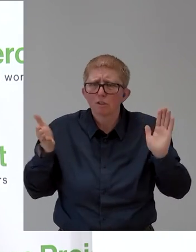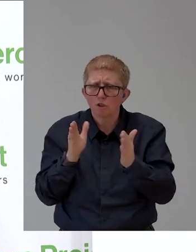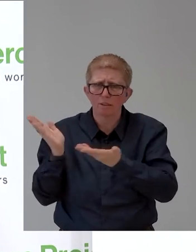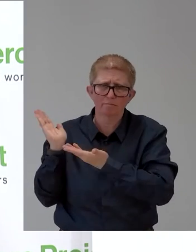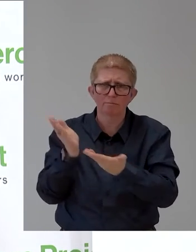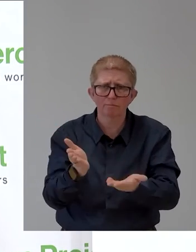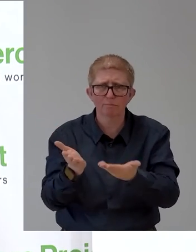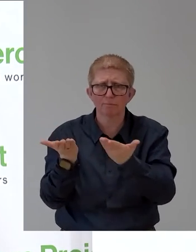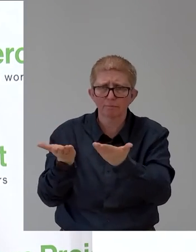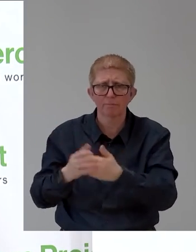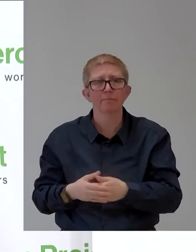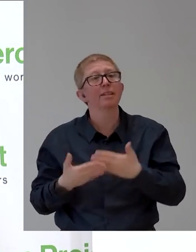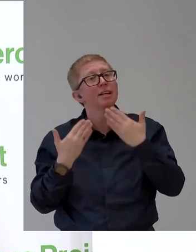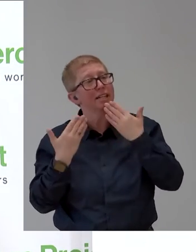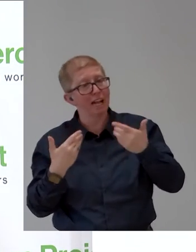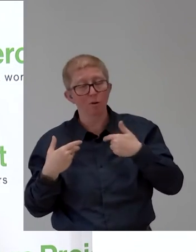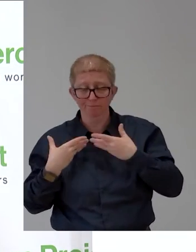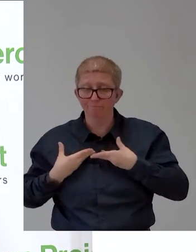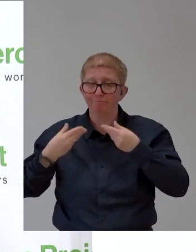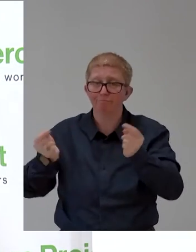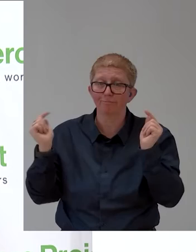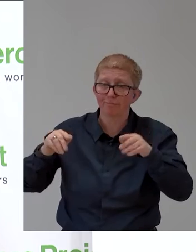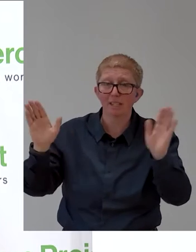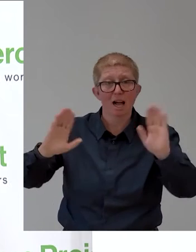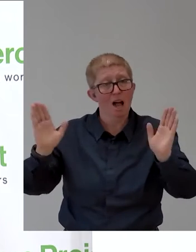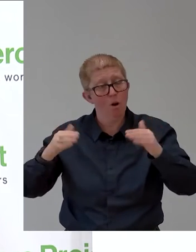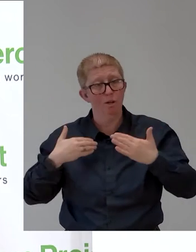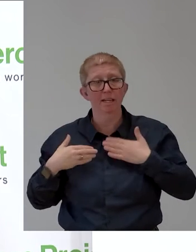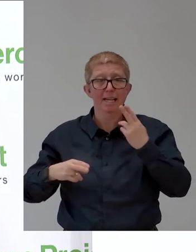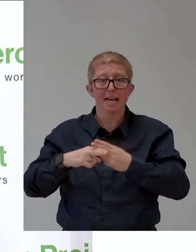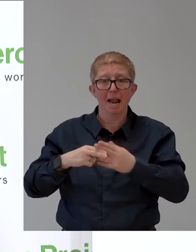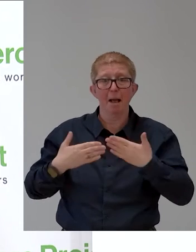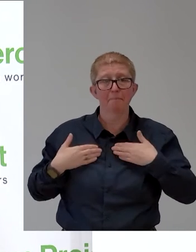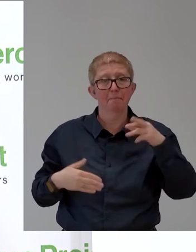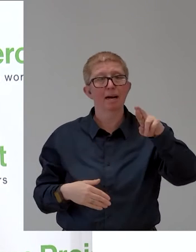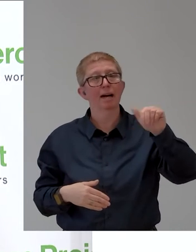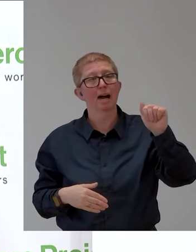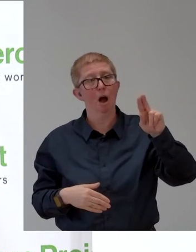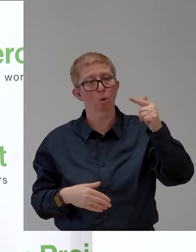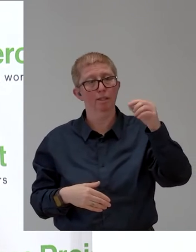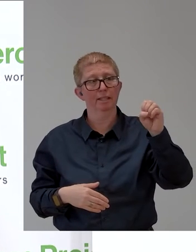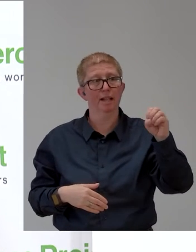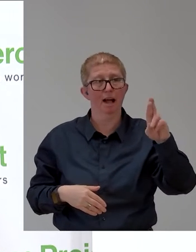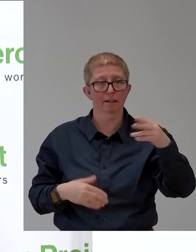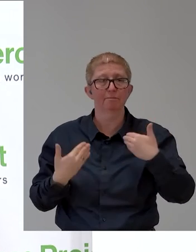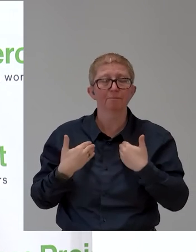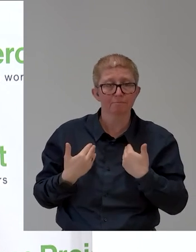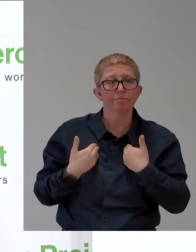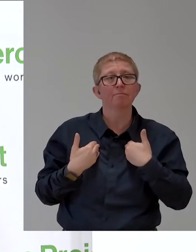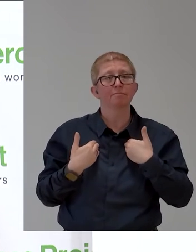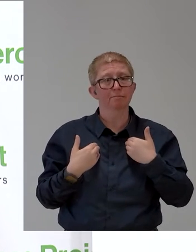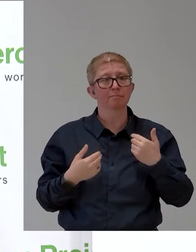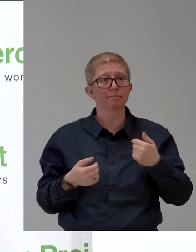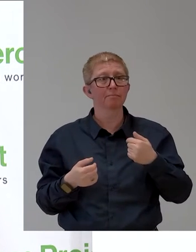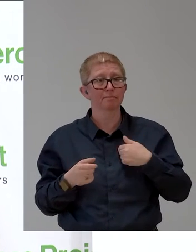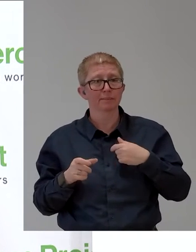Thank you for the invitation. Hello, my name is Samira Rauter. I'm a member of the board of the PeopleShare Foundation